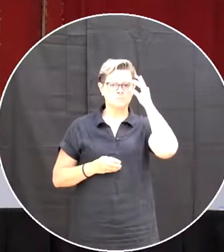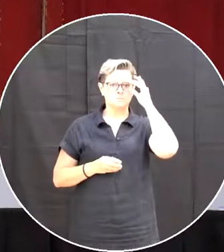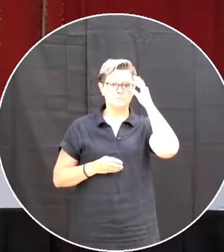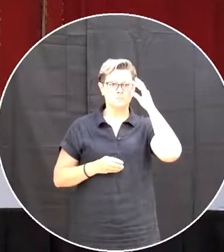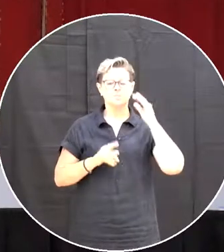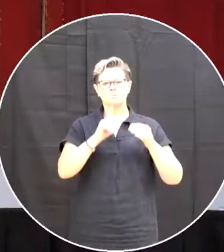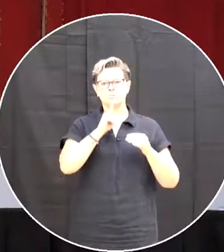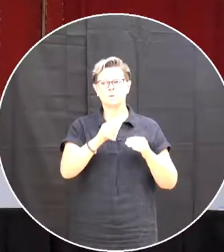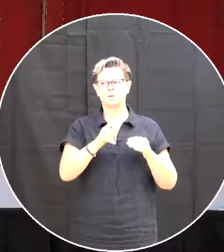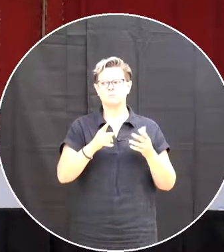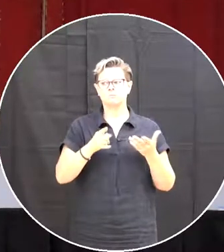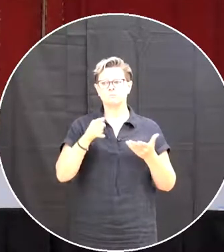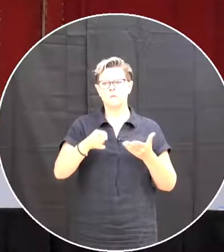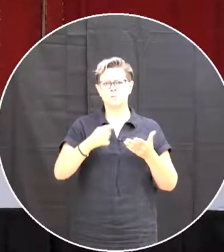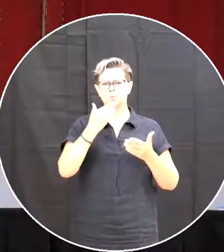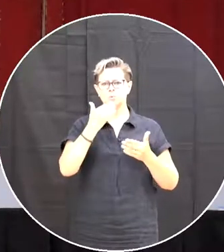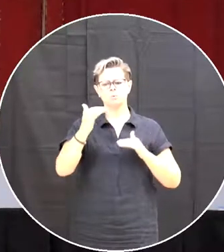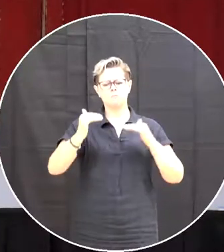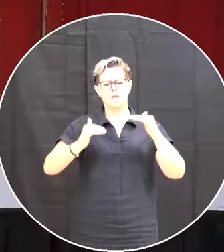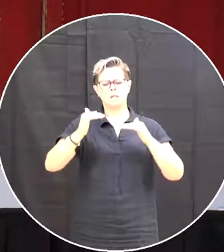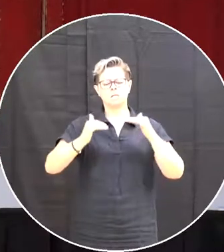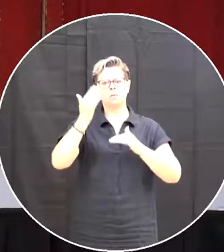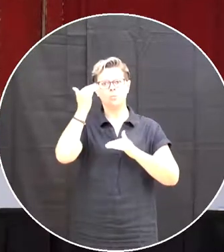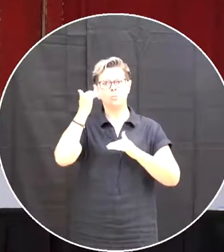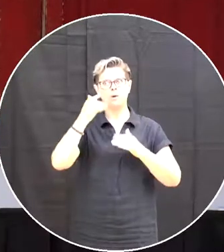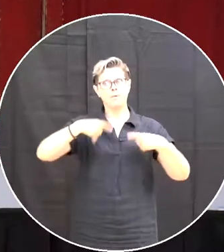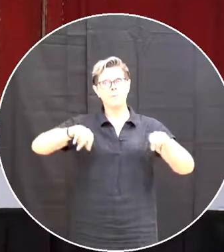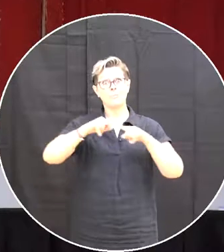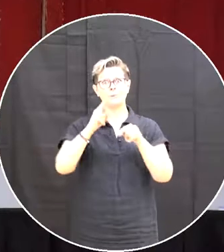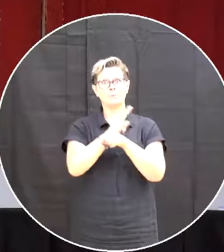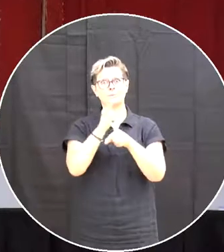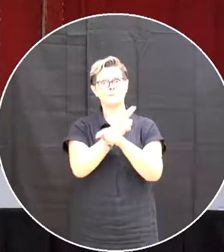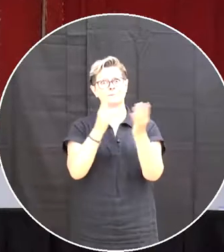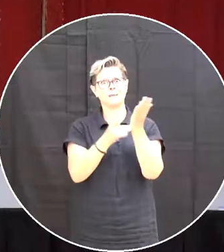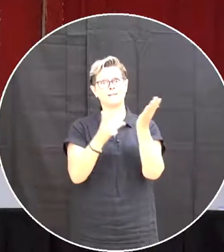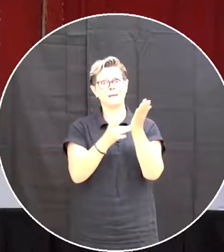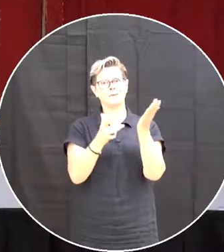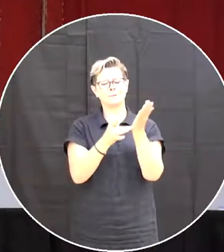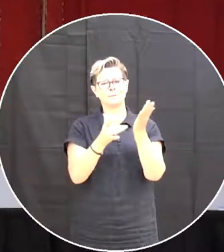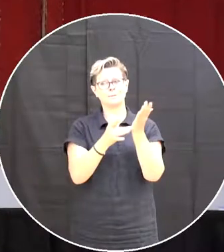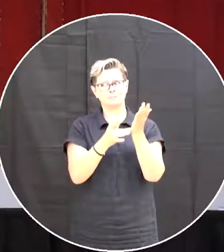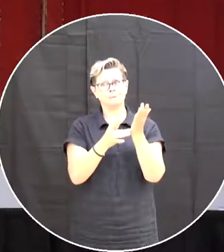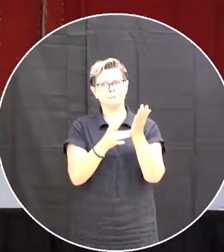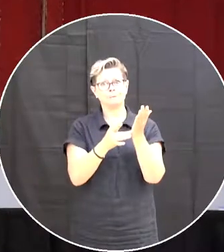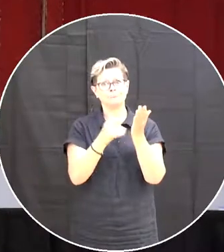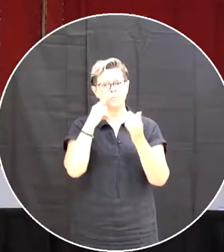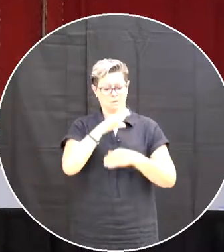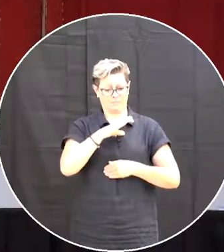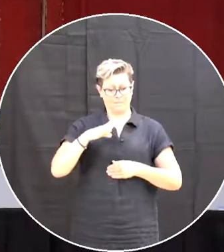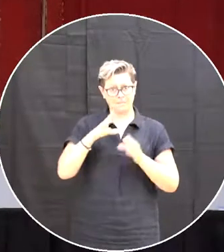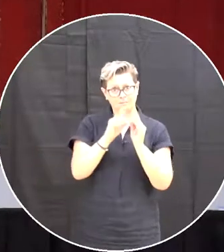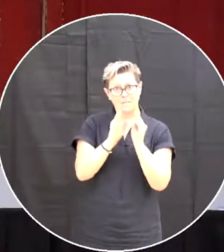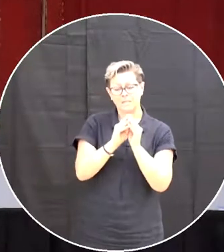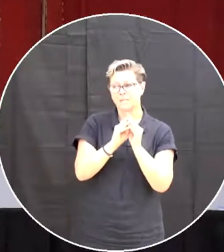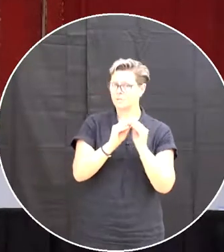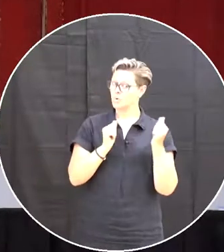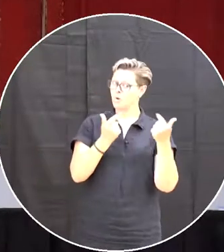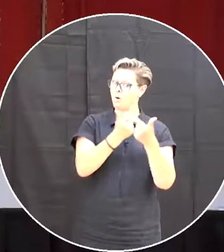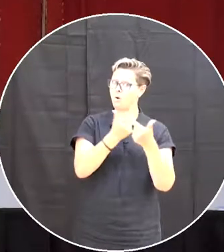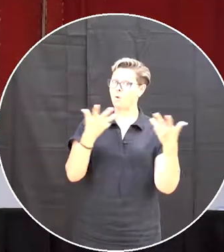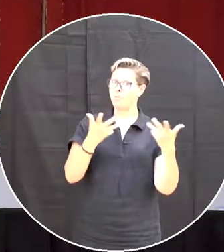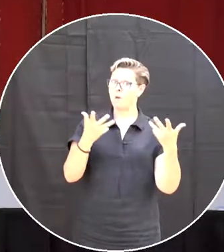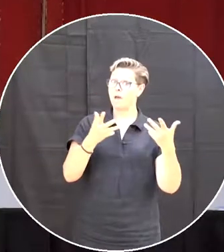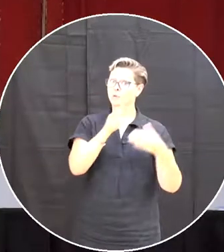balance because we do use the technology that we have available for our committee meetings are all held